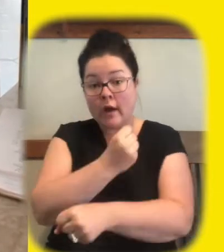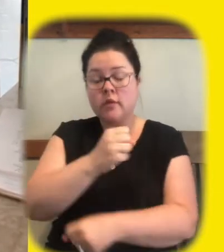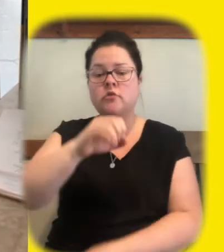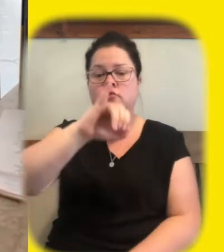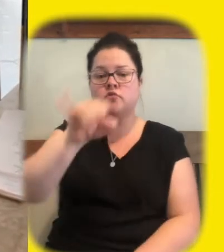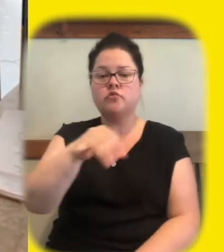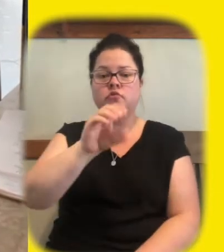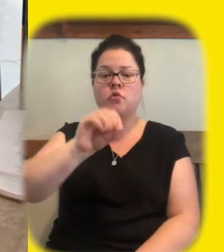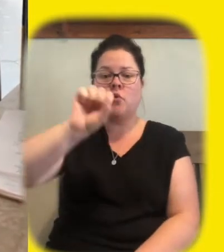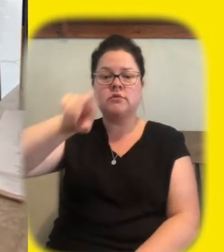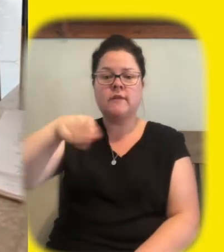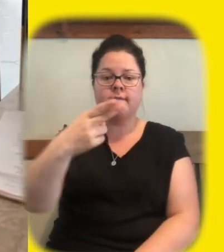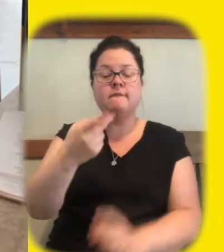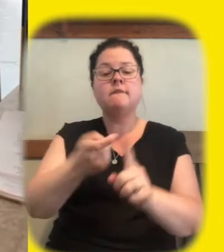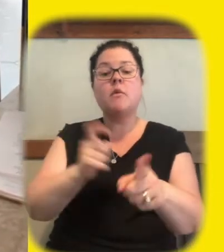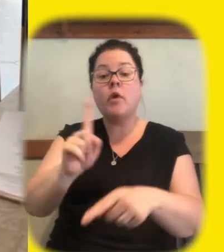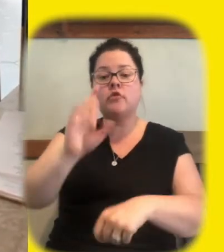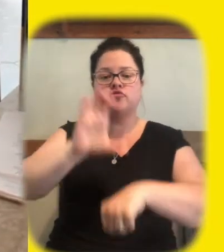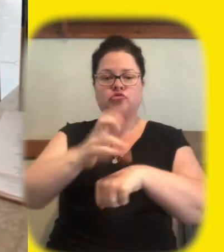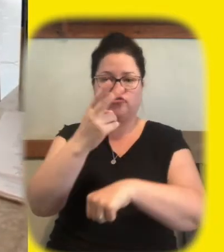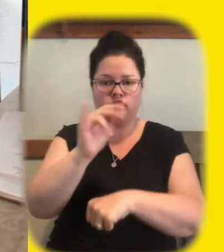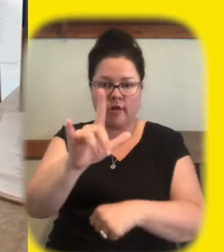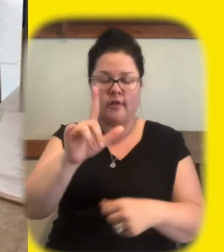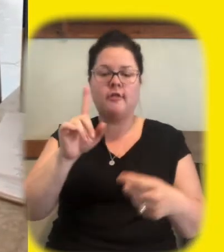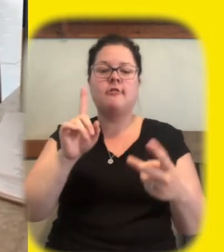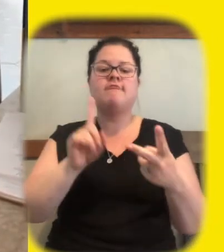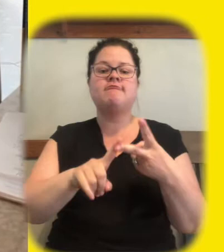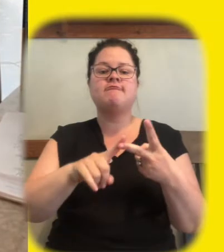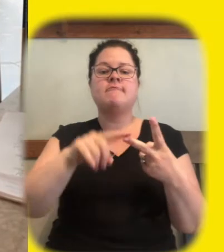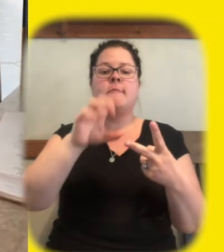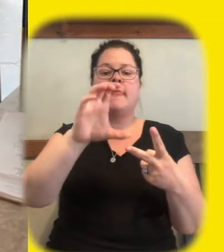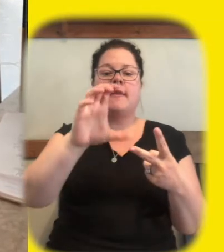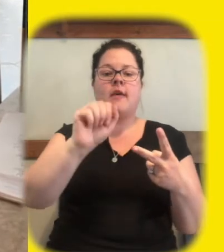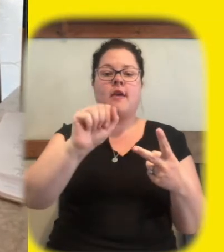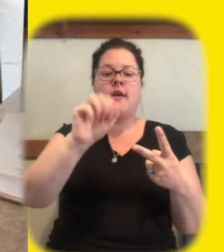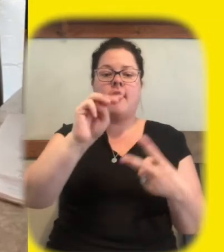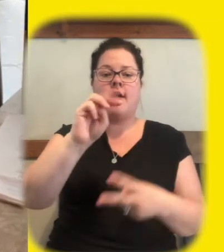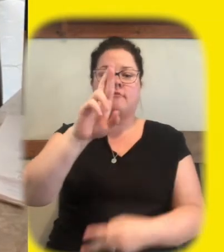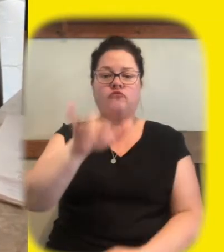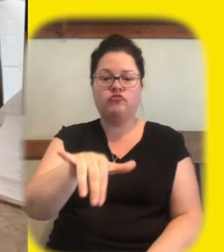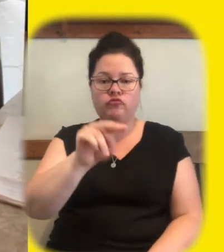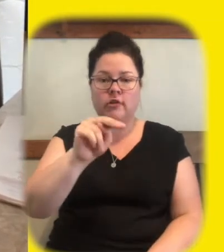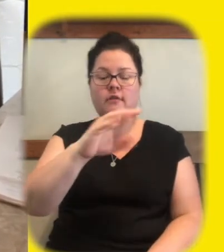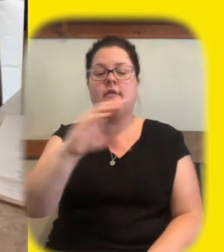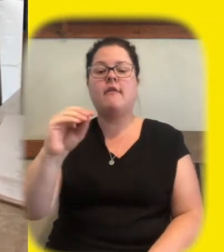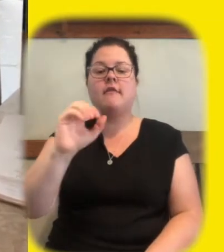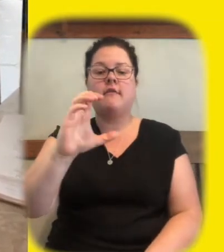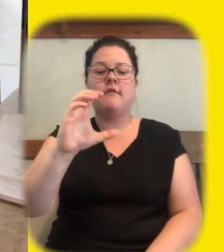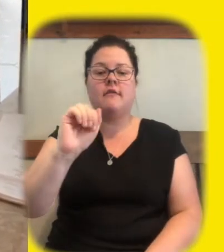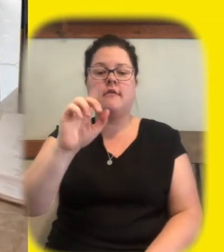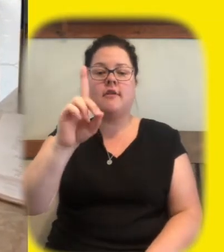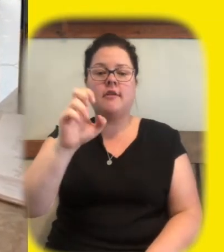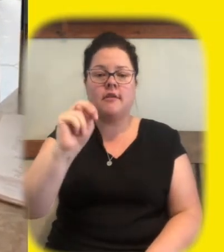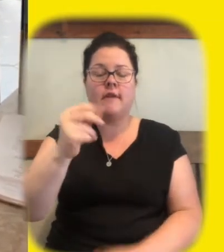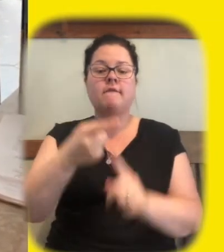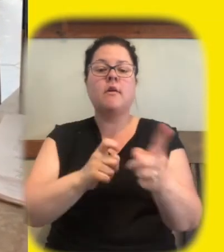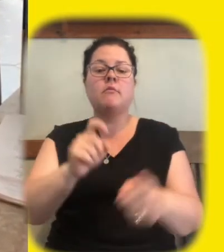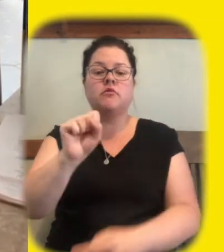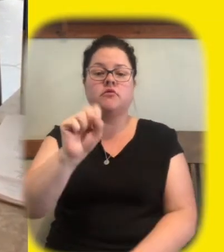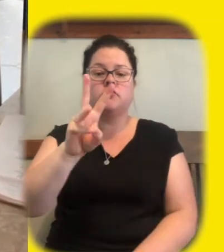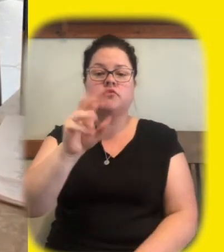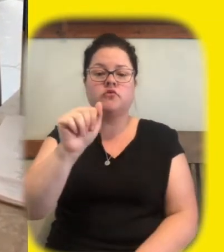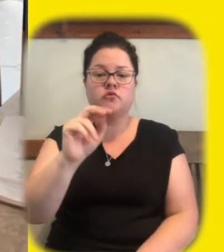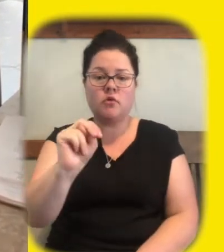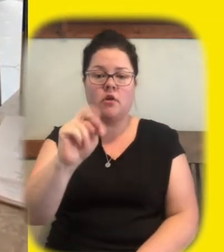joseph from churchill cameron and katie from the swamp this week's